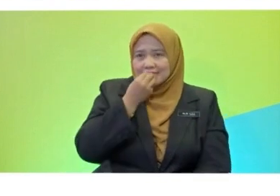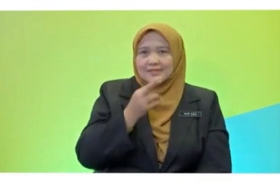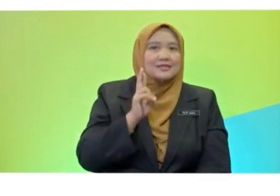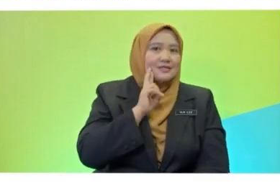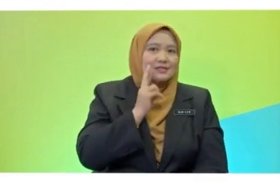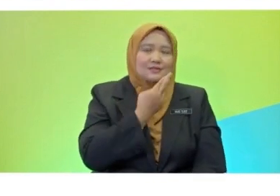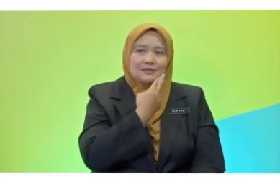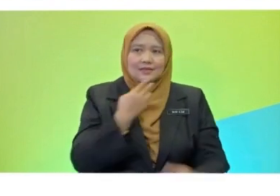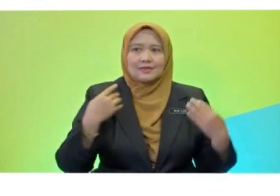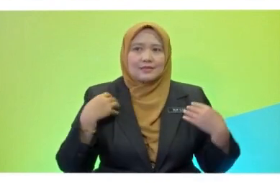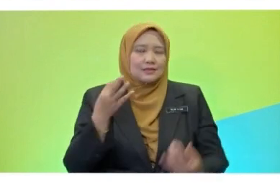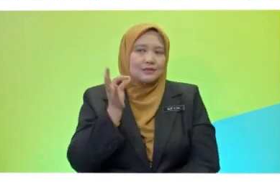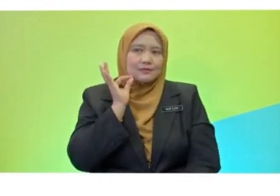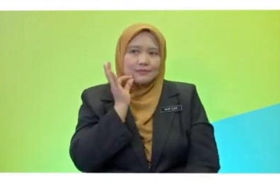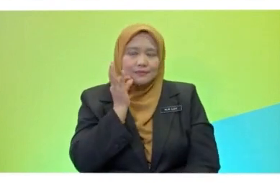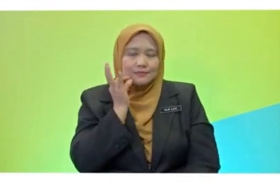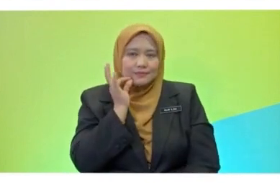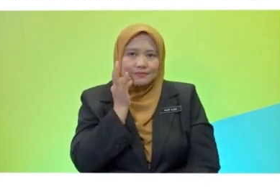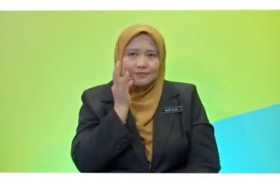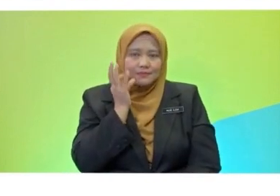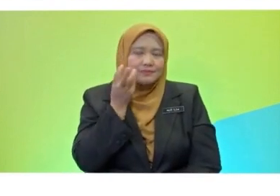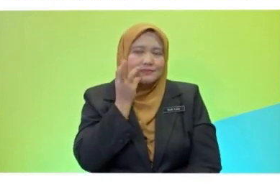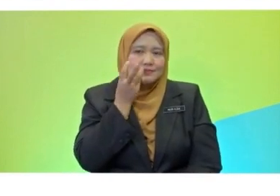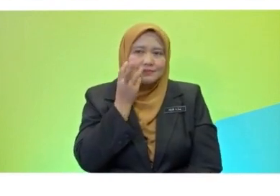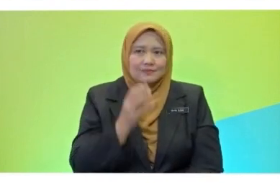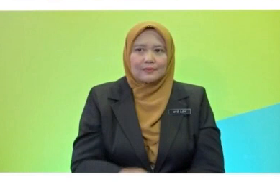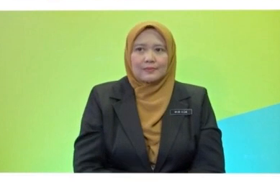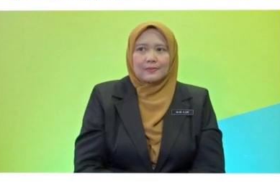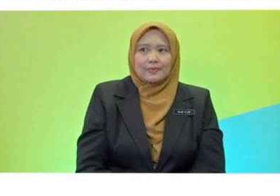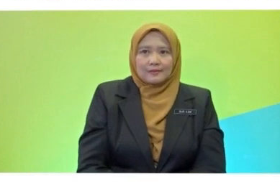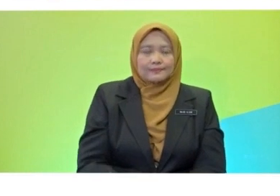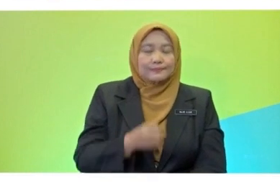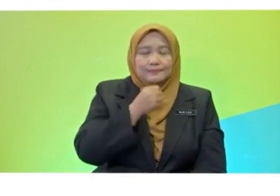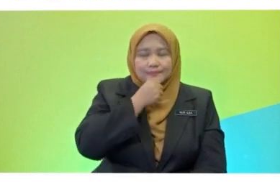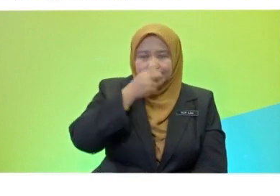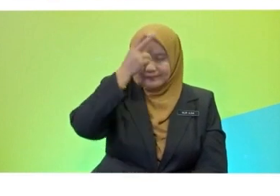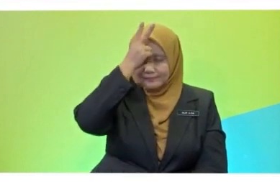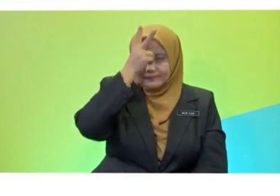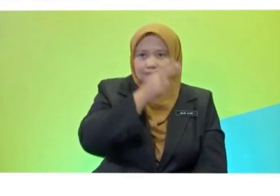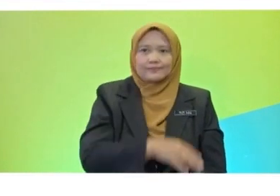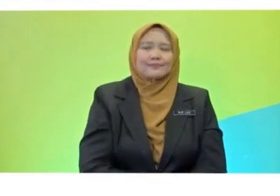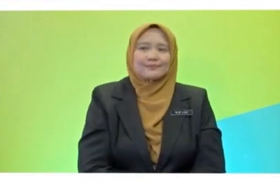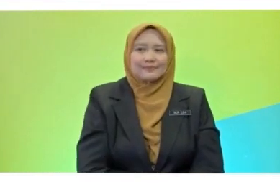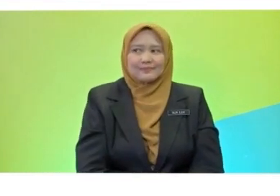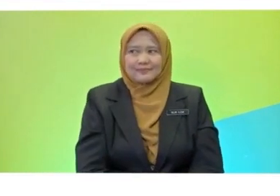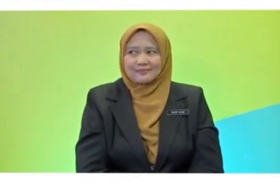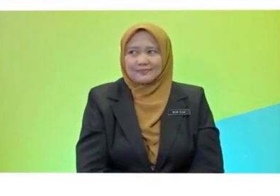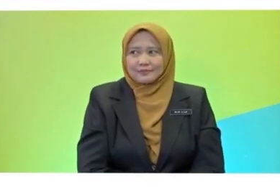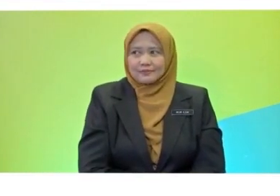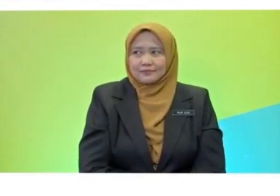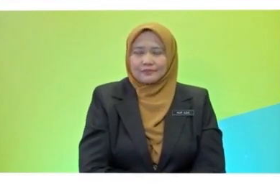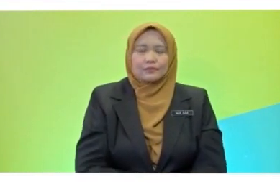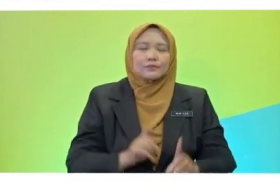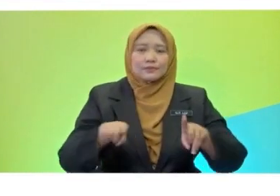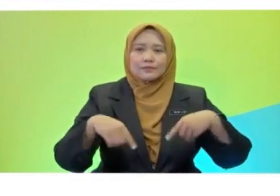rice, lamb and peach tea. It was very delicious. Delicious. It sounds so yummy. Exactly. So let's